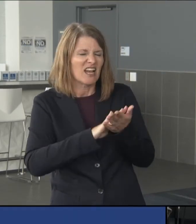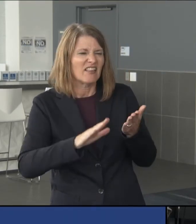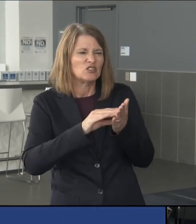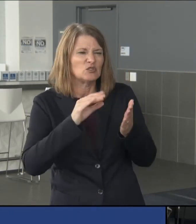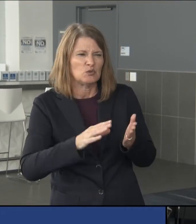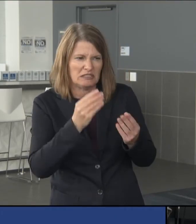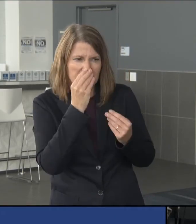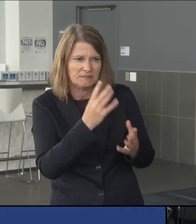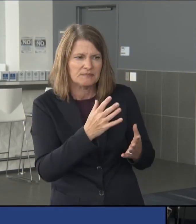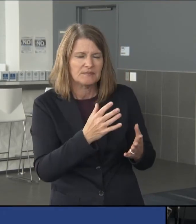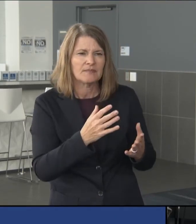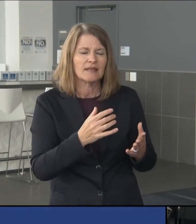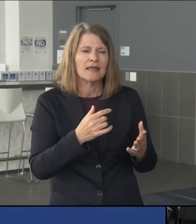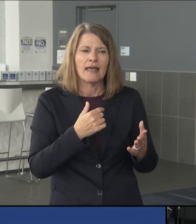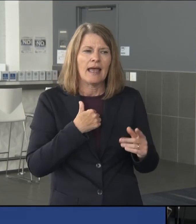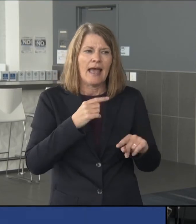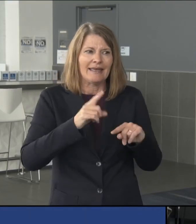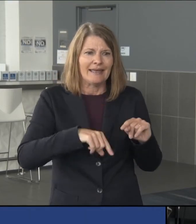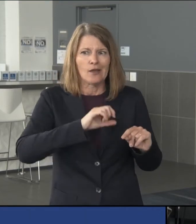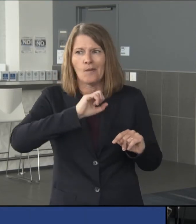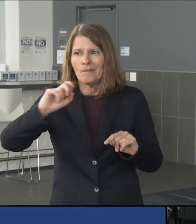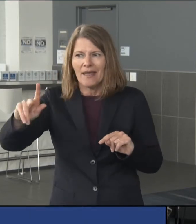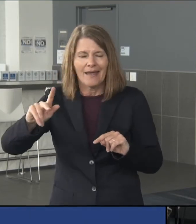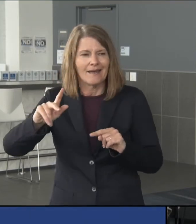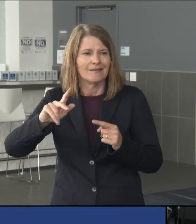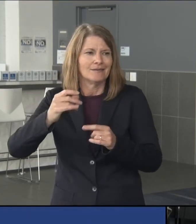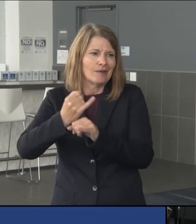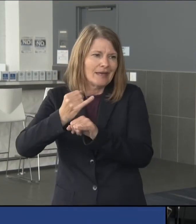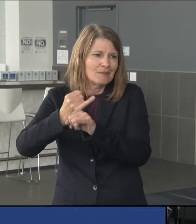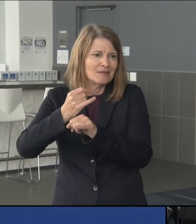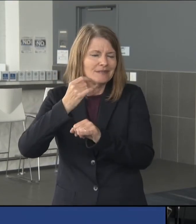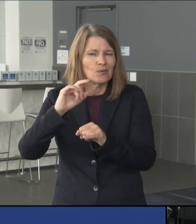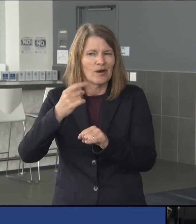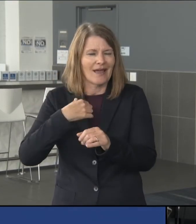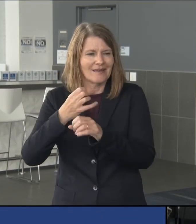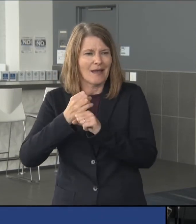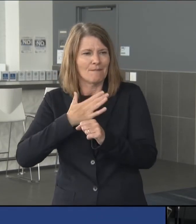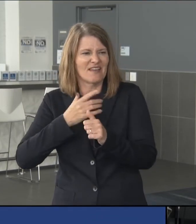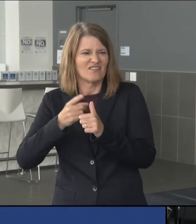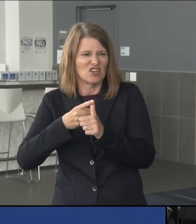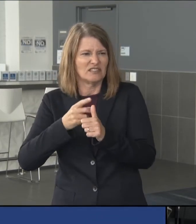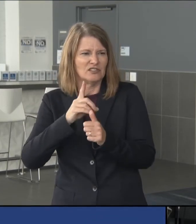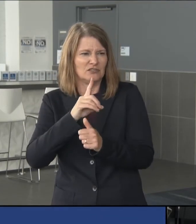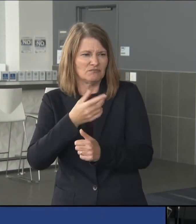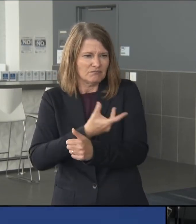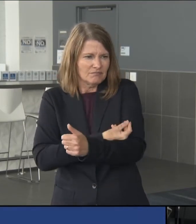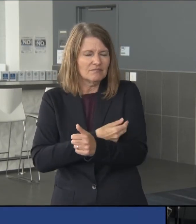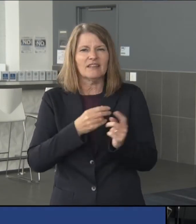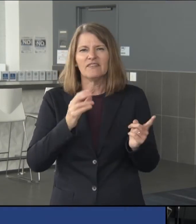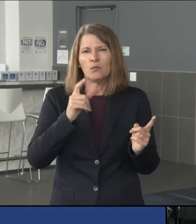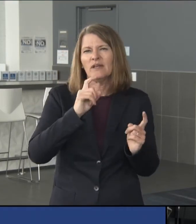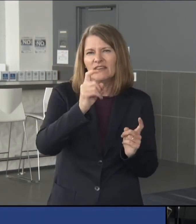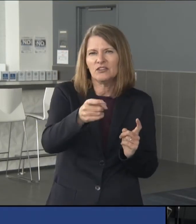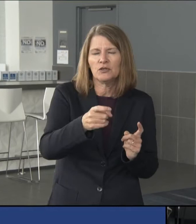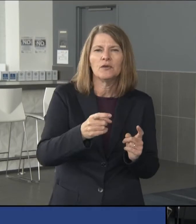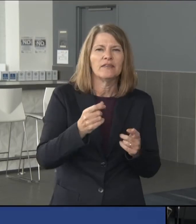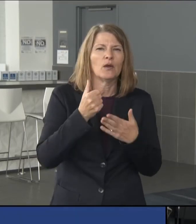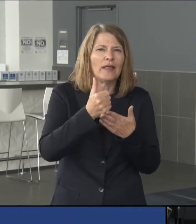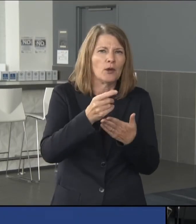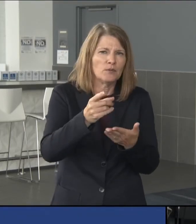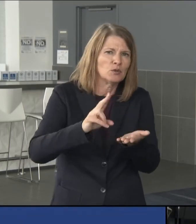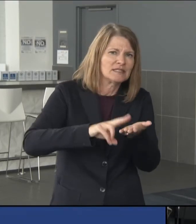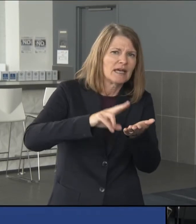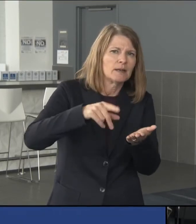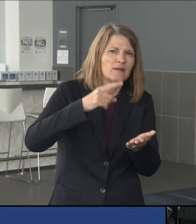student and that you can't go to the same place as you got your first dose, and they should give it to you. They'll help you sign in for the second shot